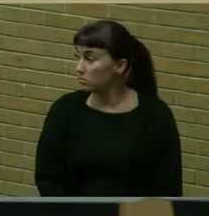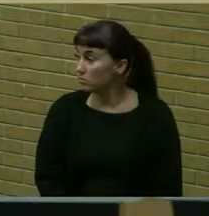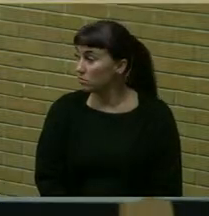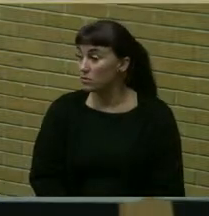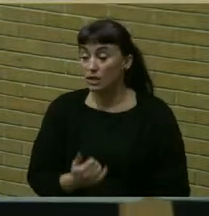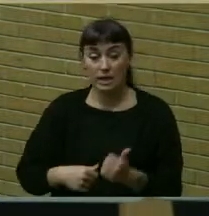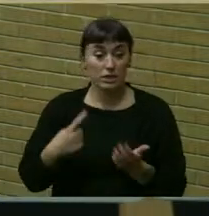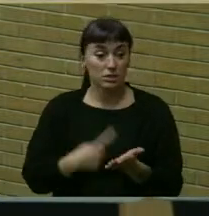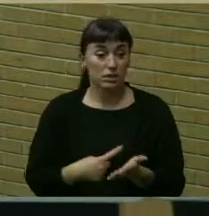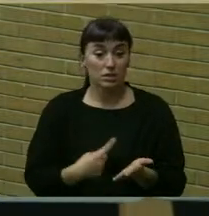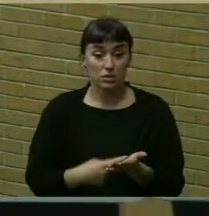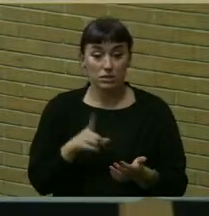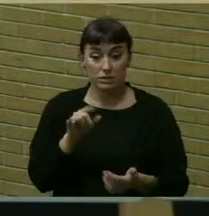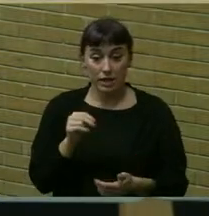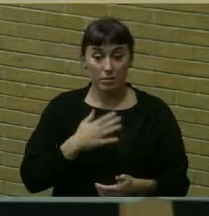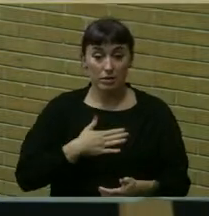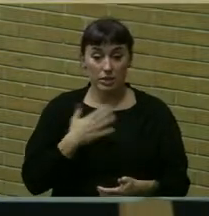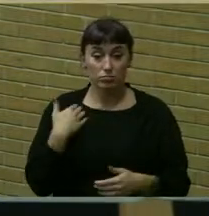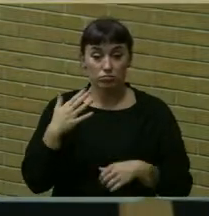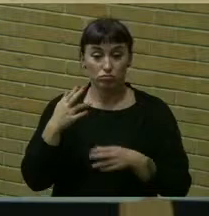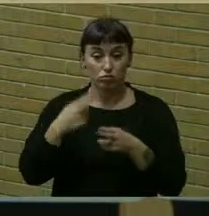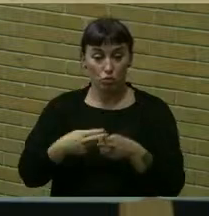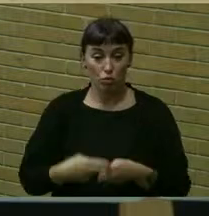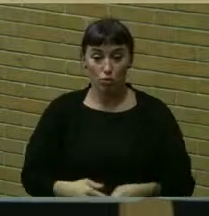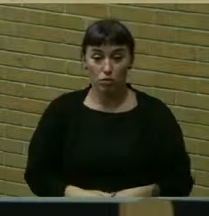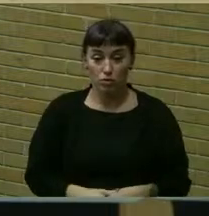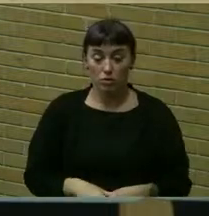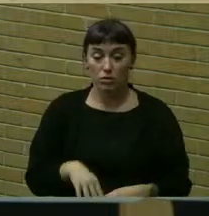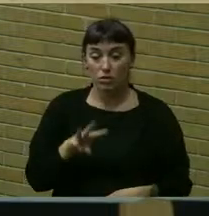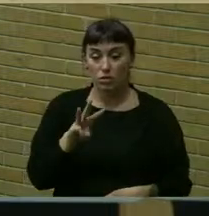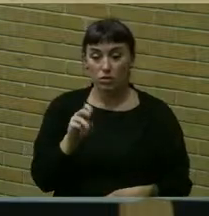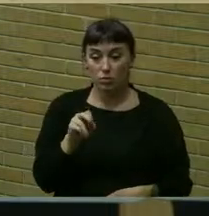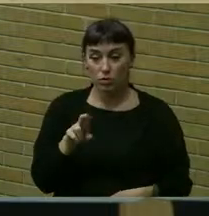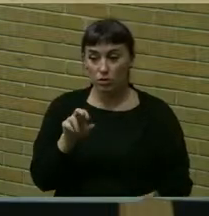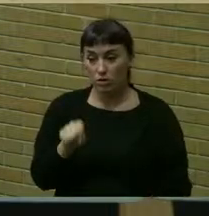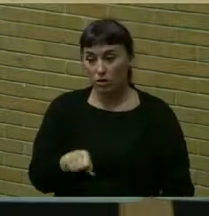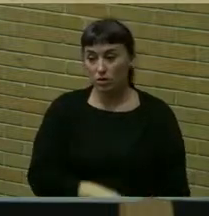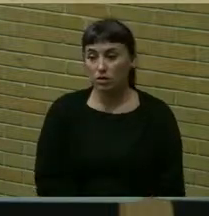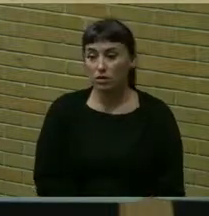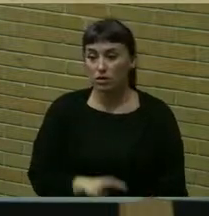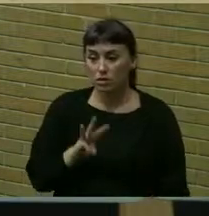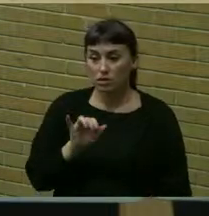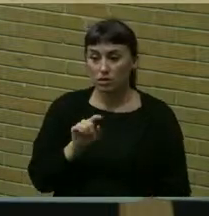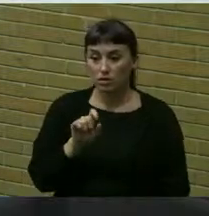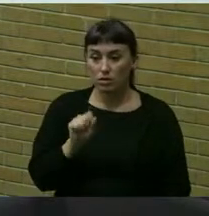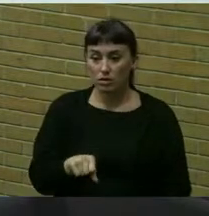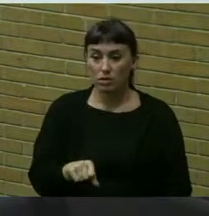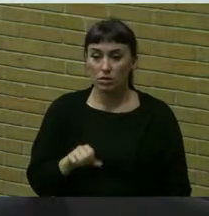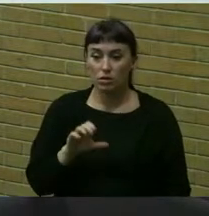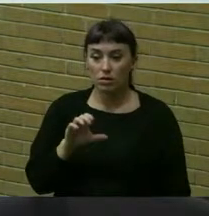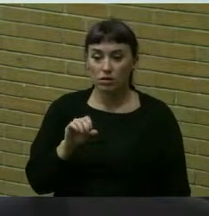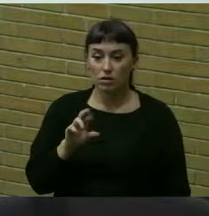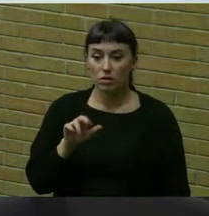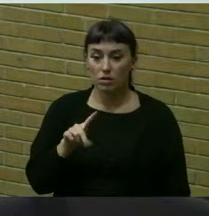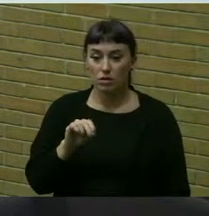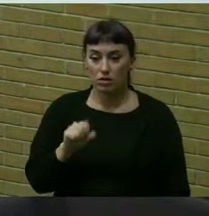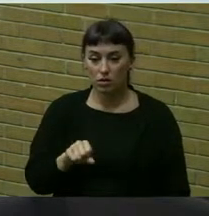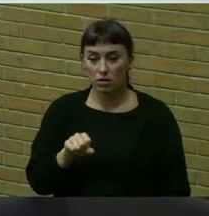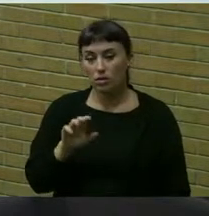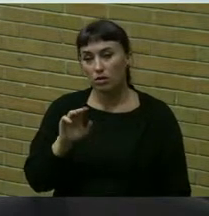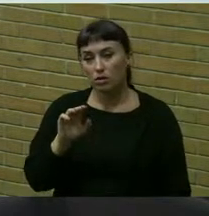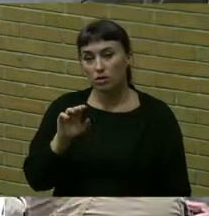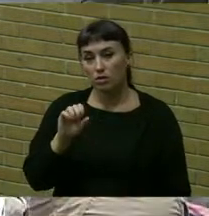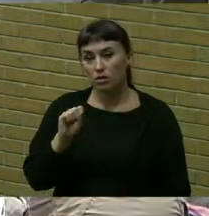Any discussion? Dan, please call the wall. member Werner? Aye. Council member Wilt? Aye. Council member Corrado? Aye.